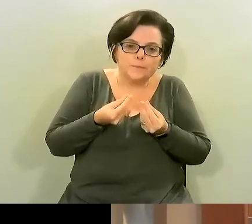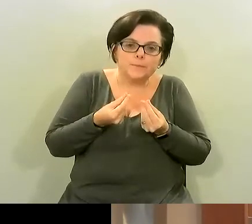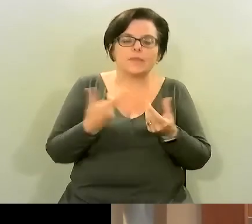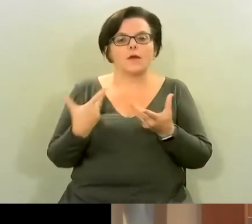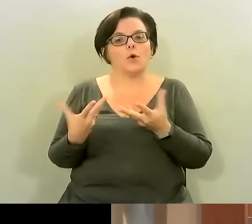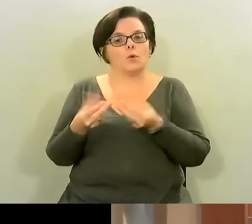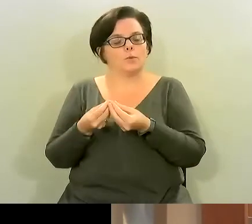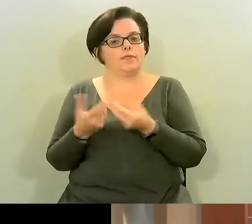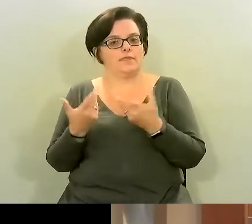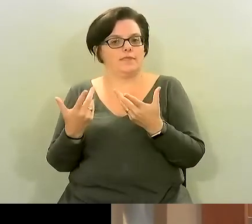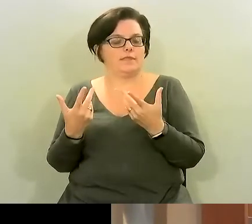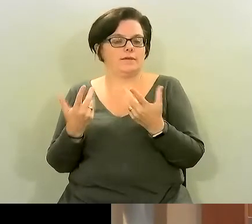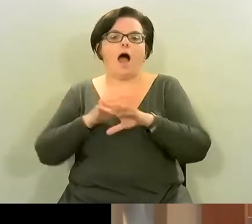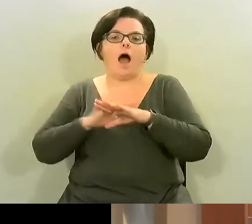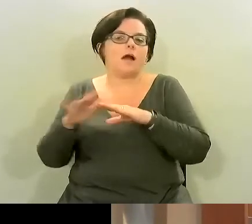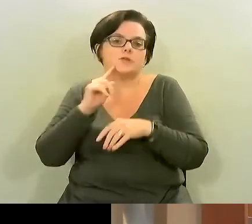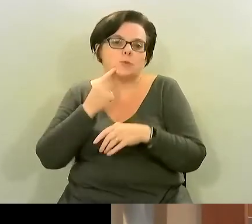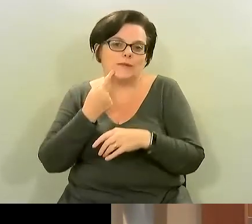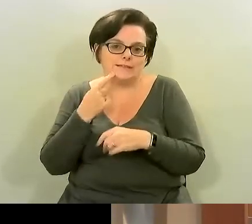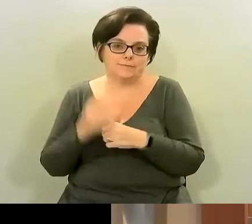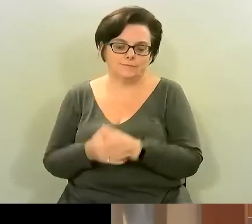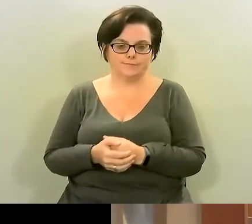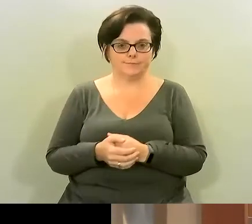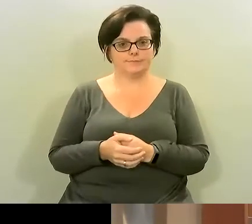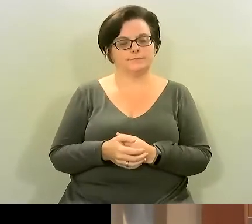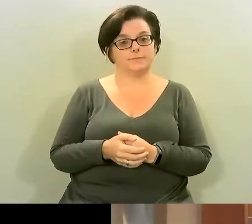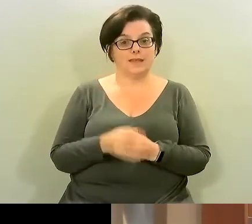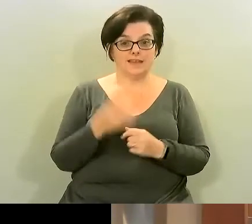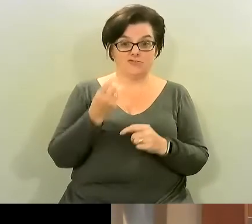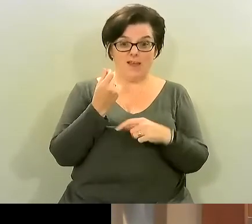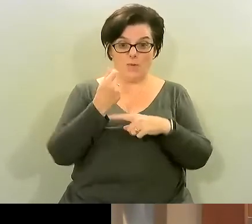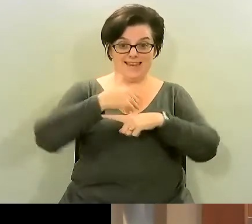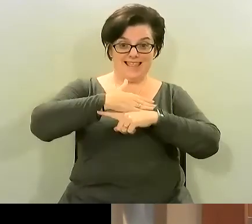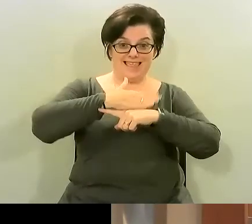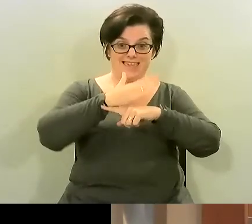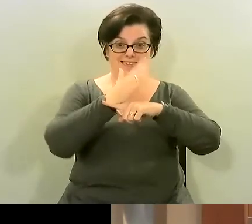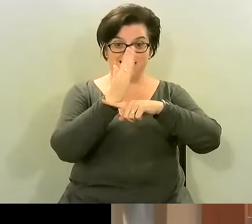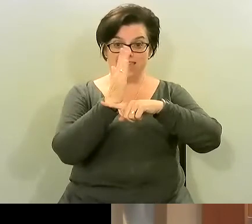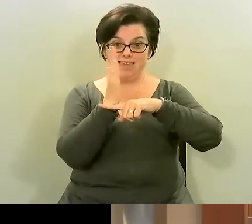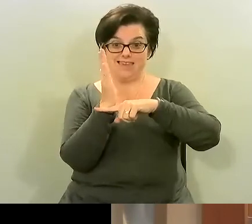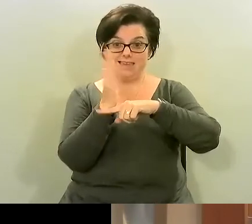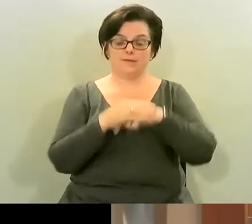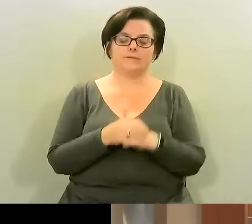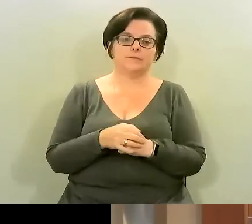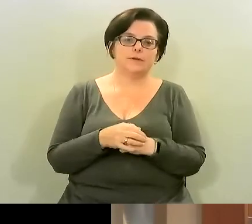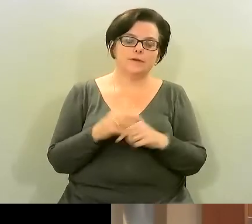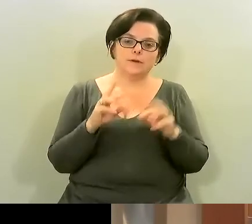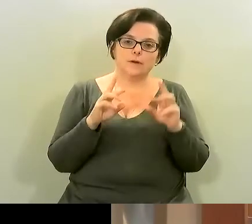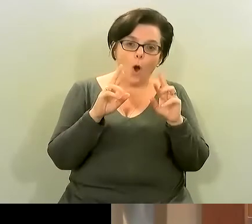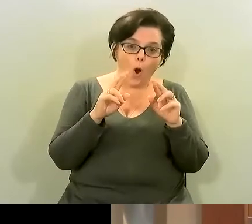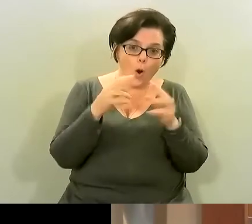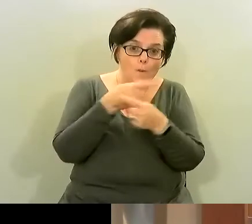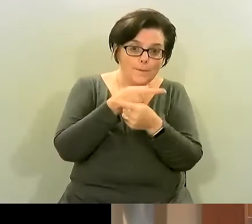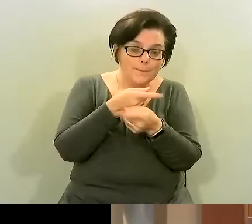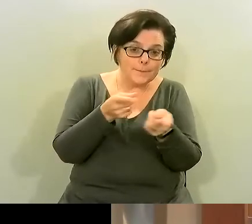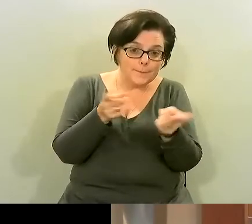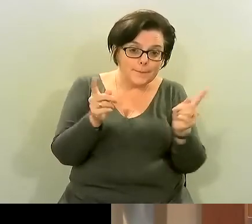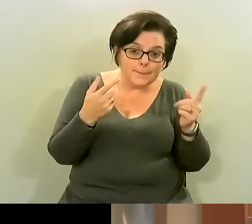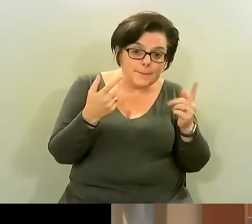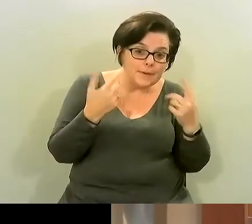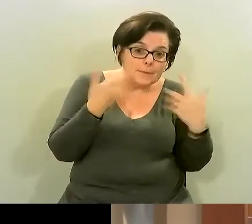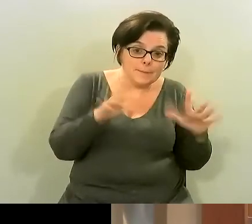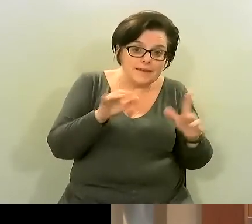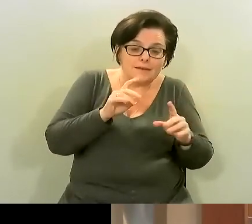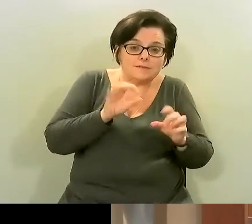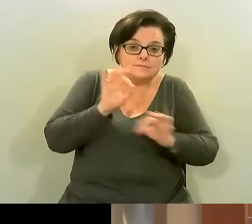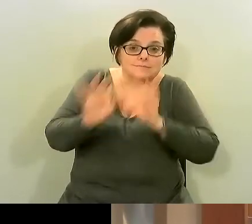brilliant umo we are nearly at the top of the hour and i know hopefully i've managed to catch most